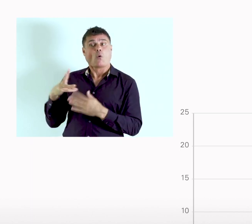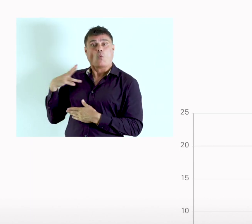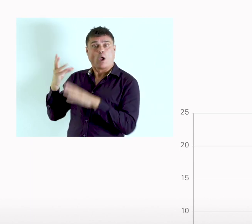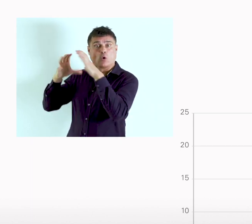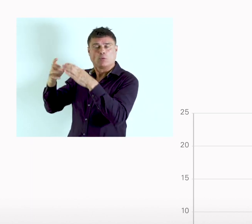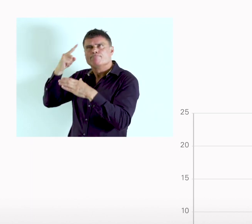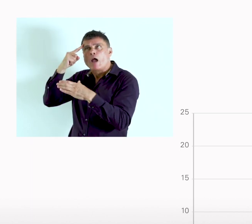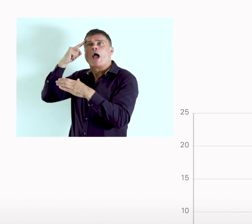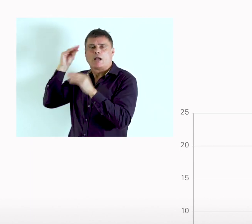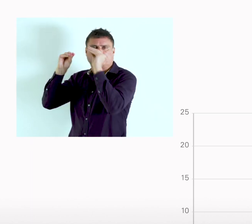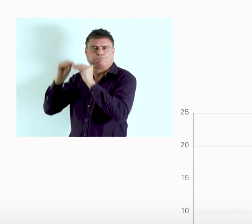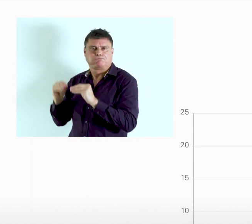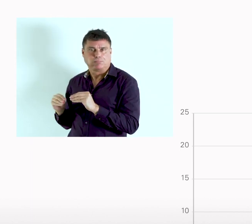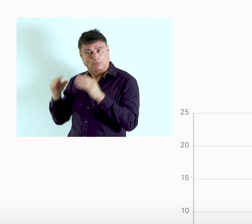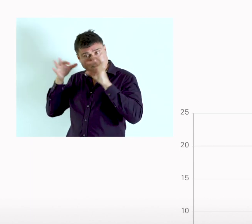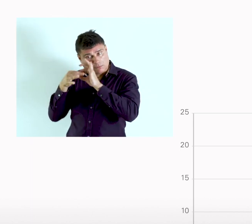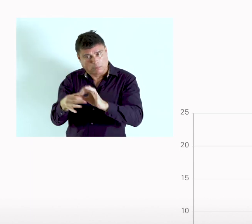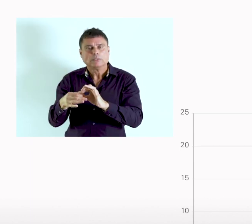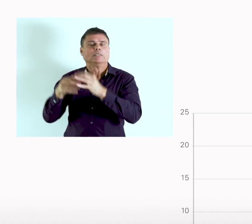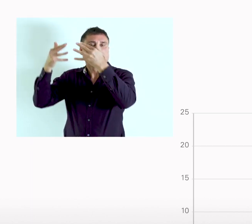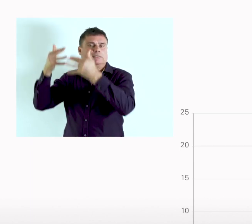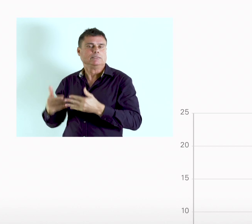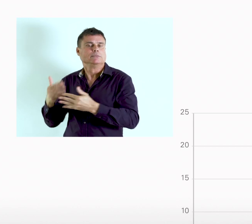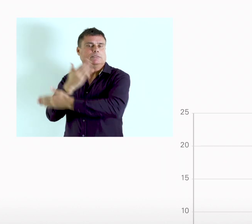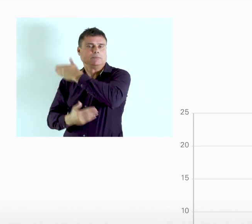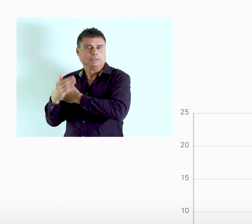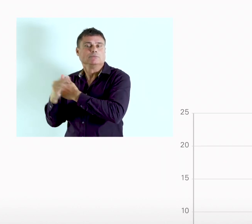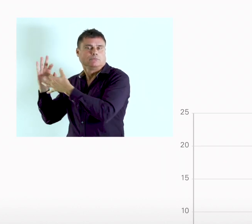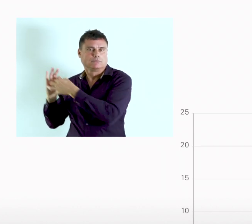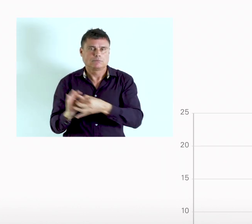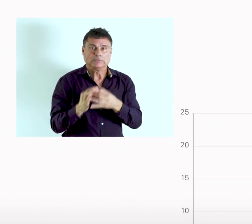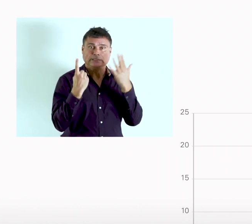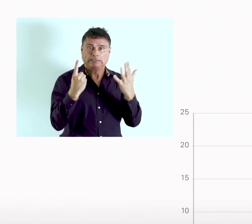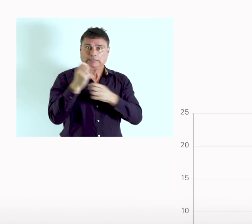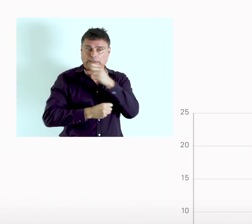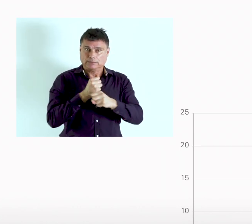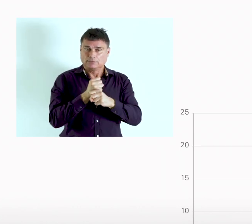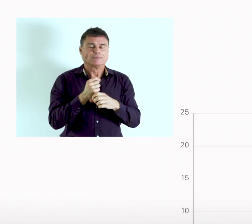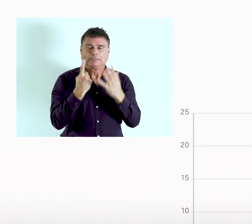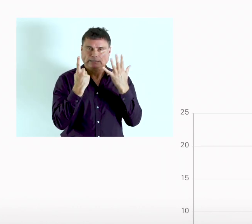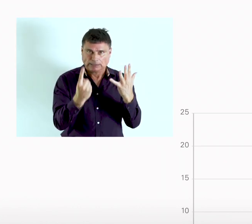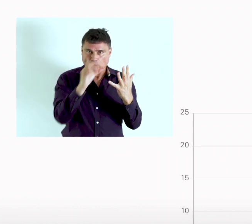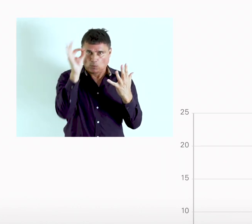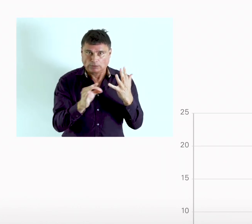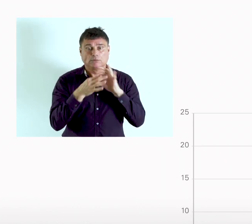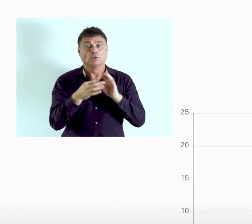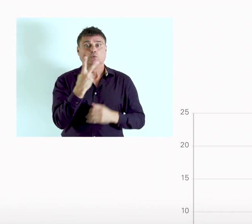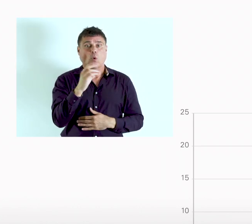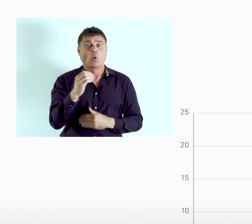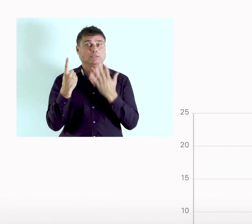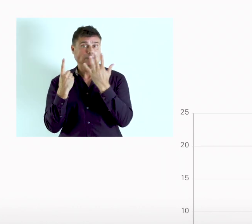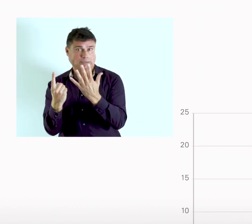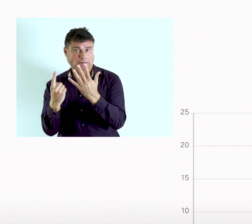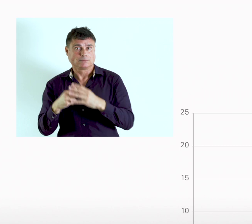by the Washington Group on Disability Statistics. It was exactly the same year, 2006. A different questionnaire